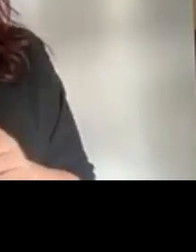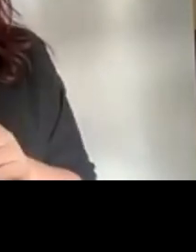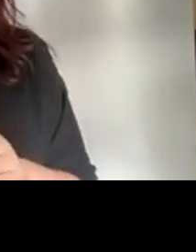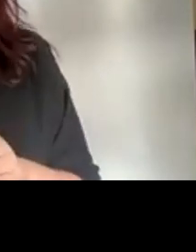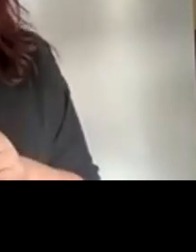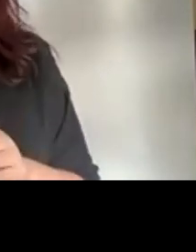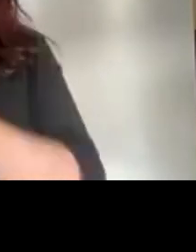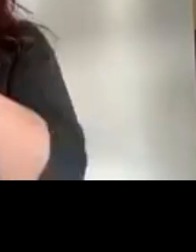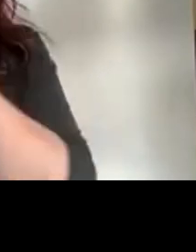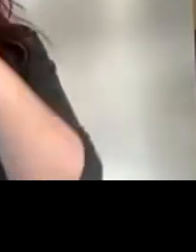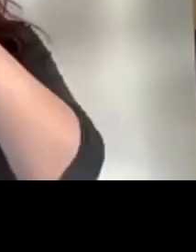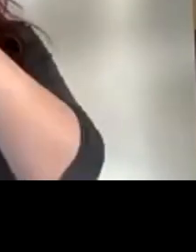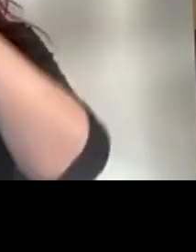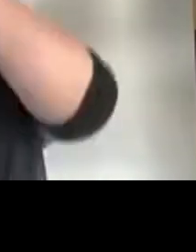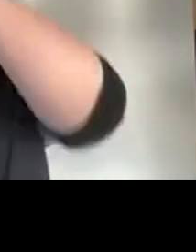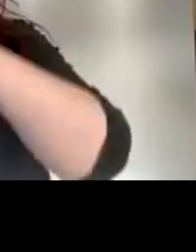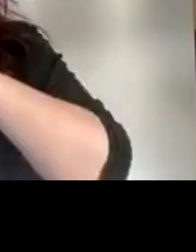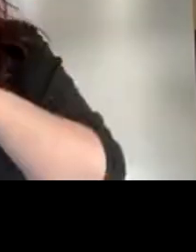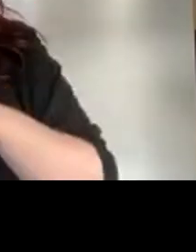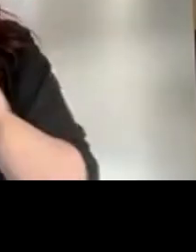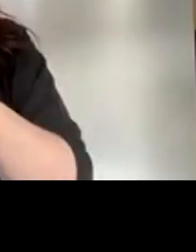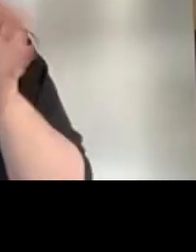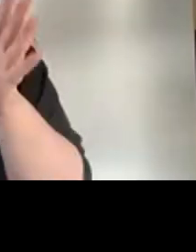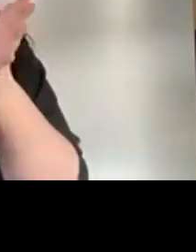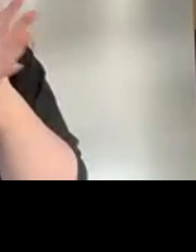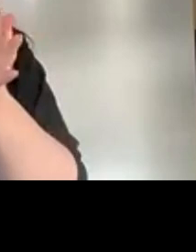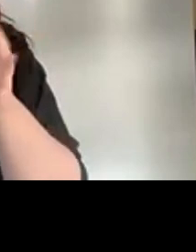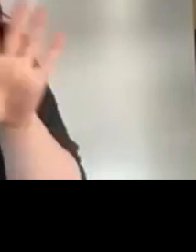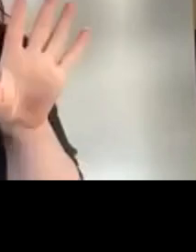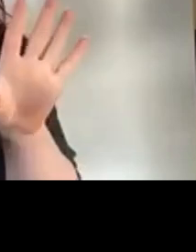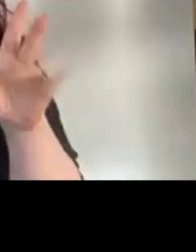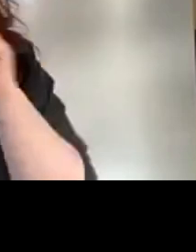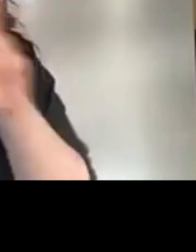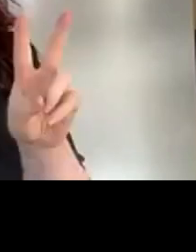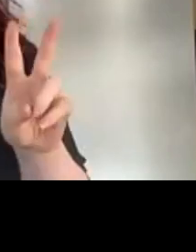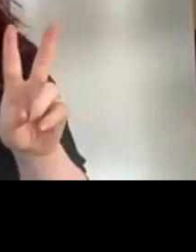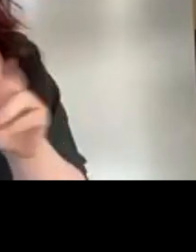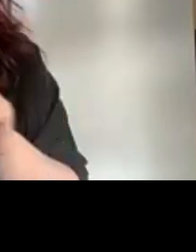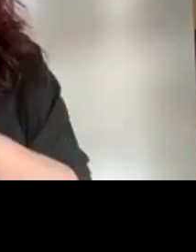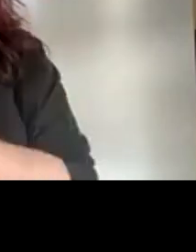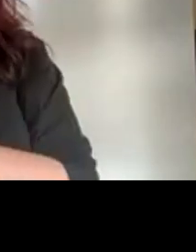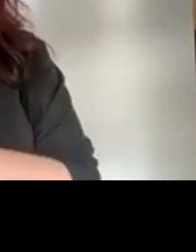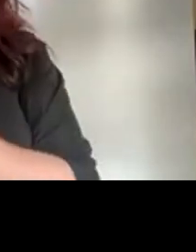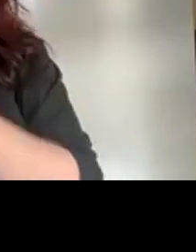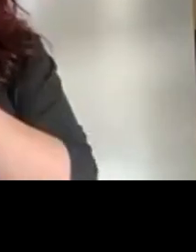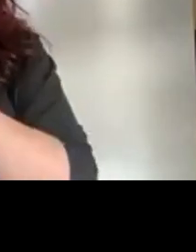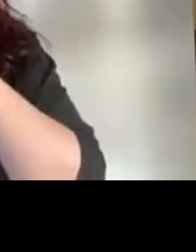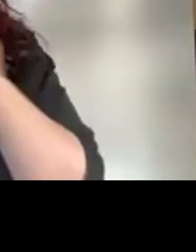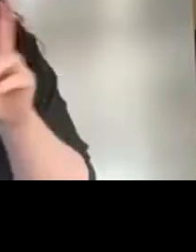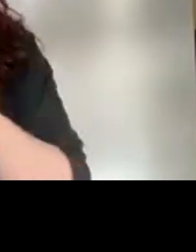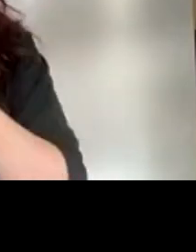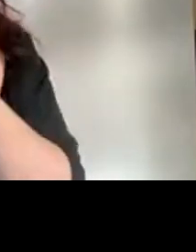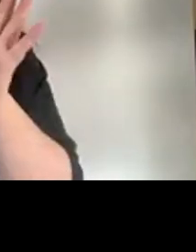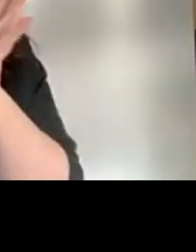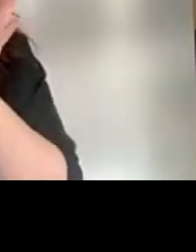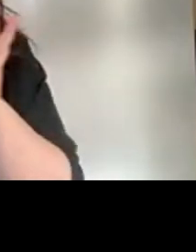which you can do at the top of your screen you can press view and press gallery view if you